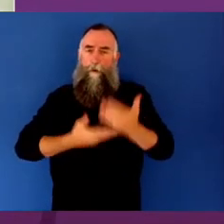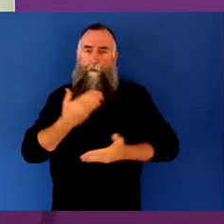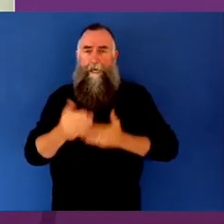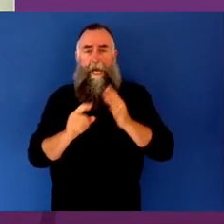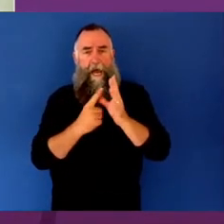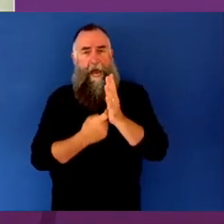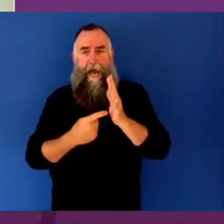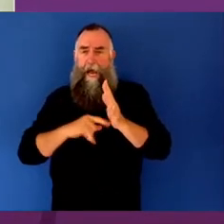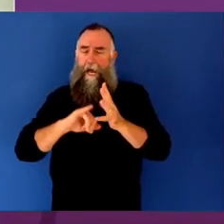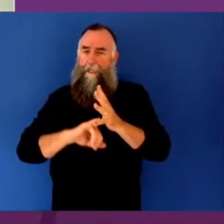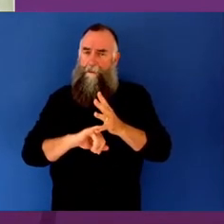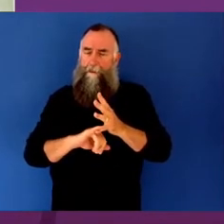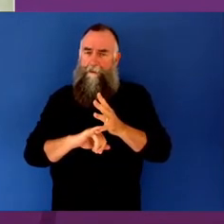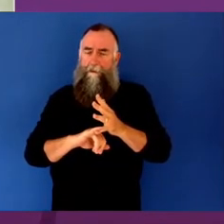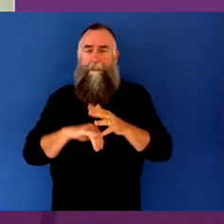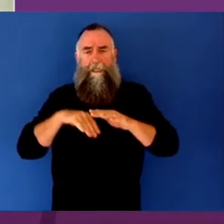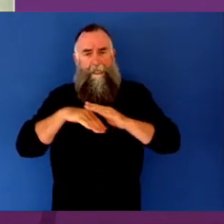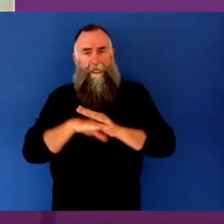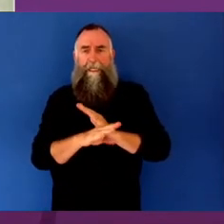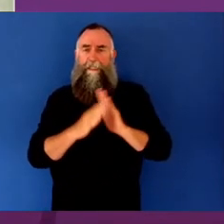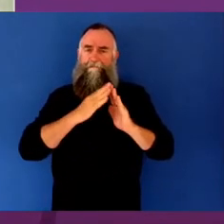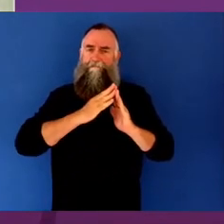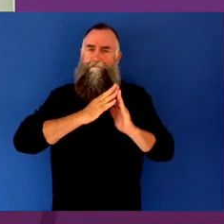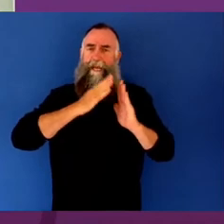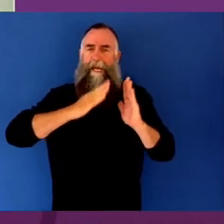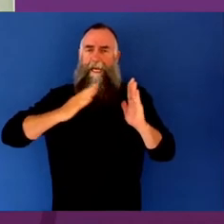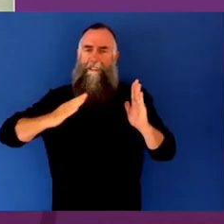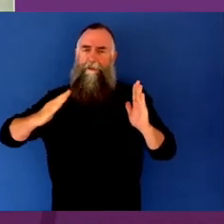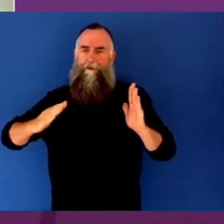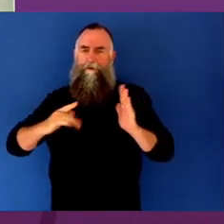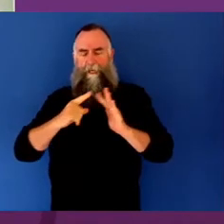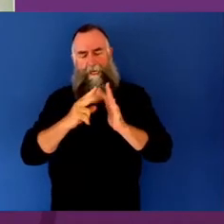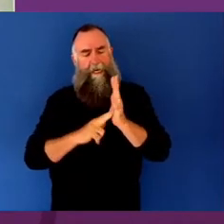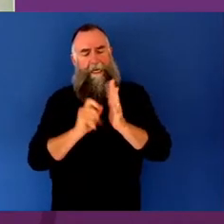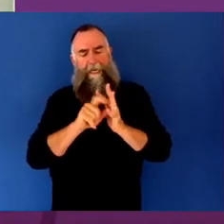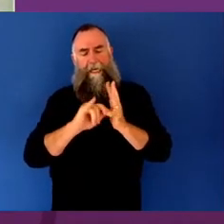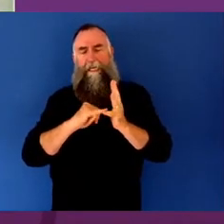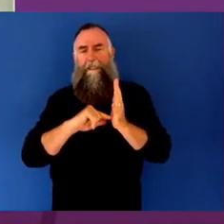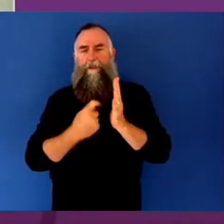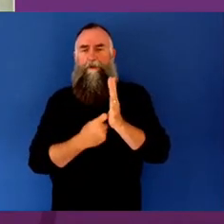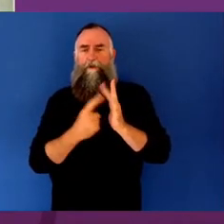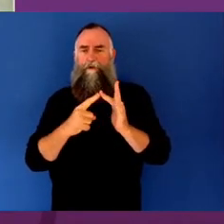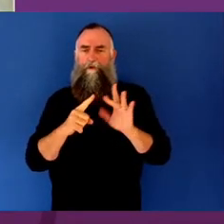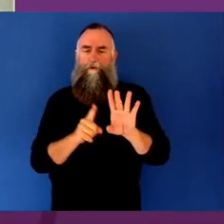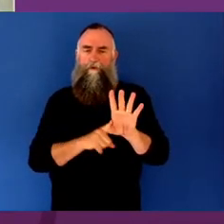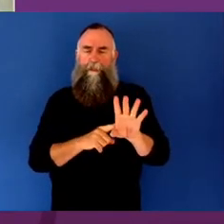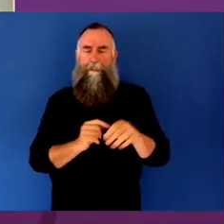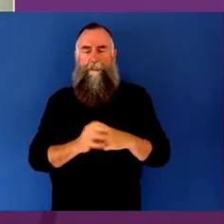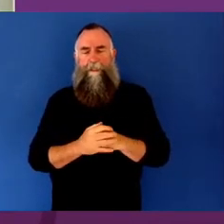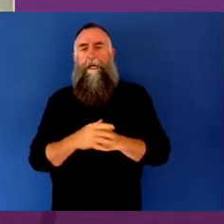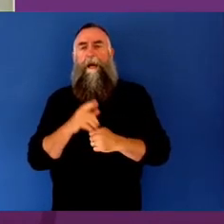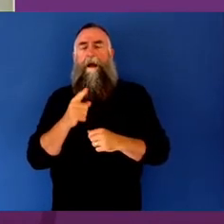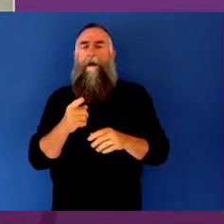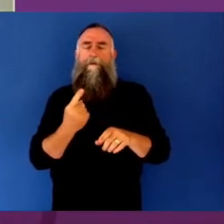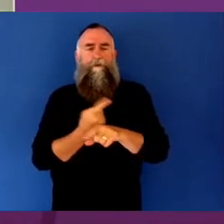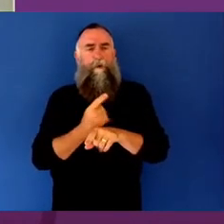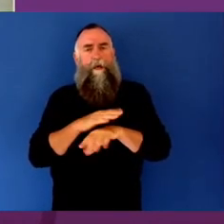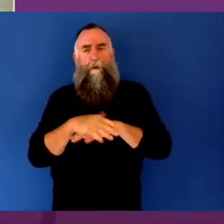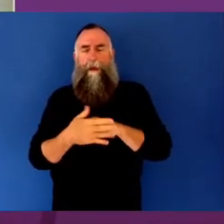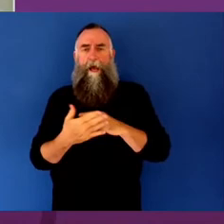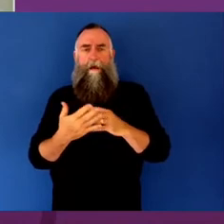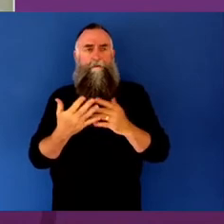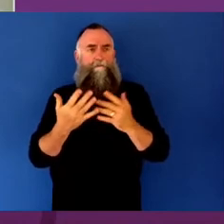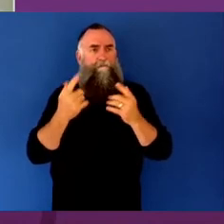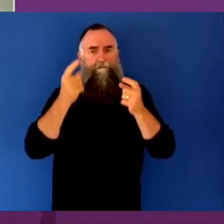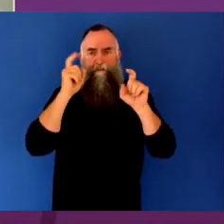focuses on values-based decision-making, performance and anxiety. Greta presents Weekend Brunch